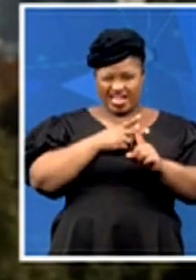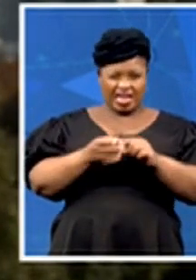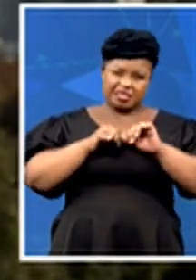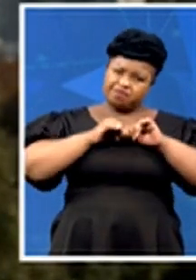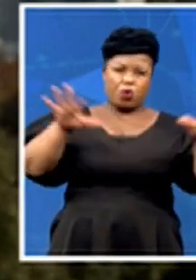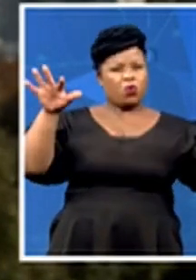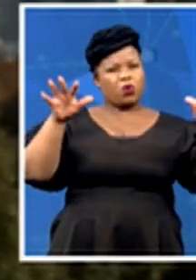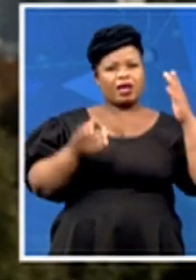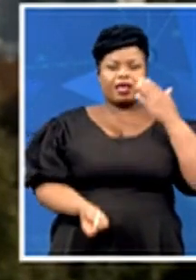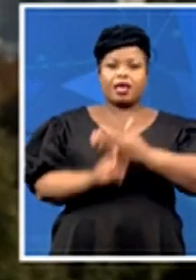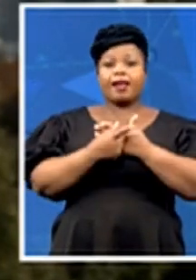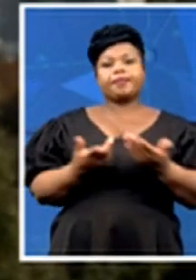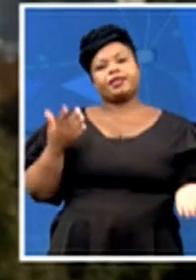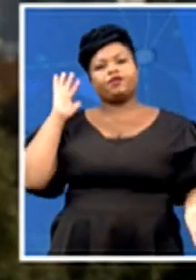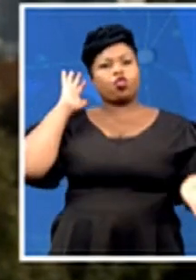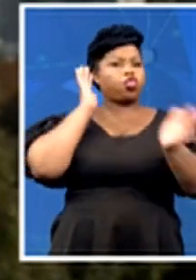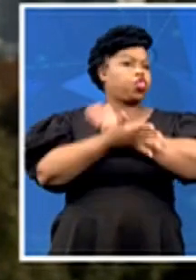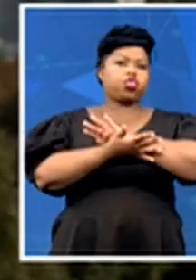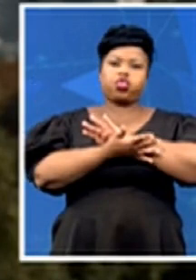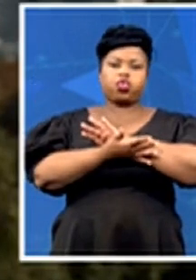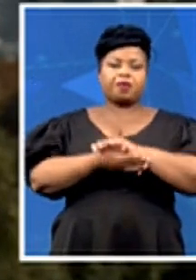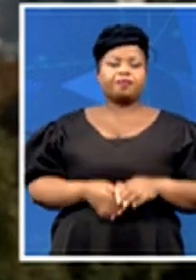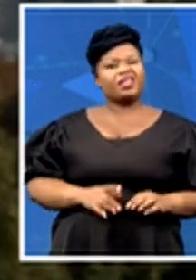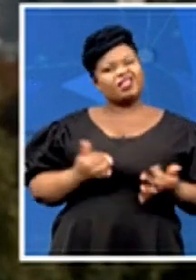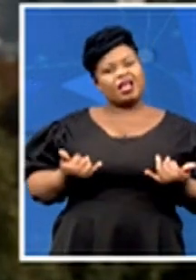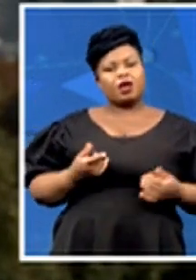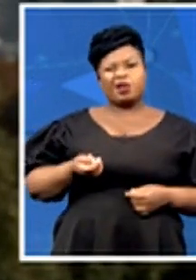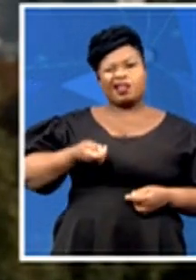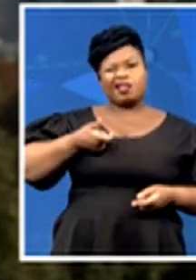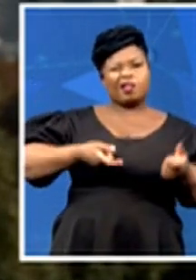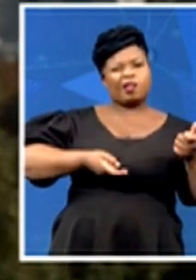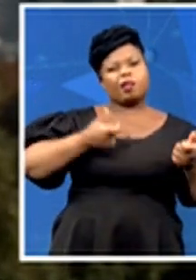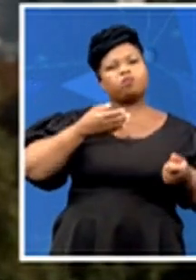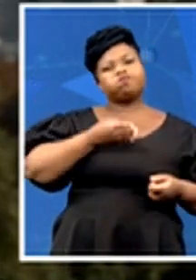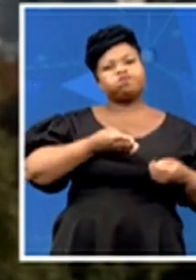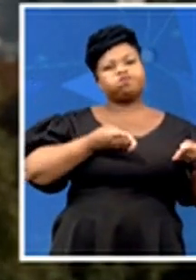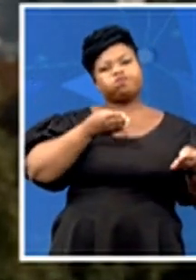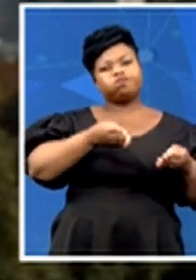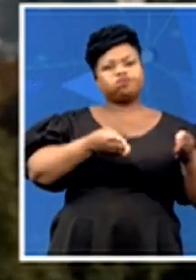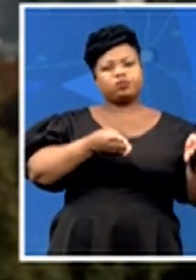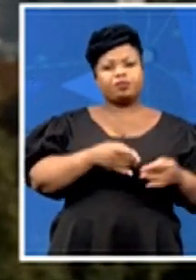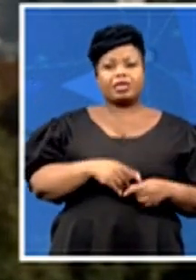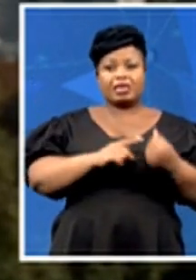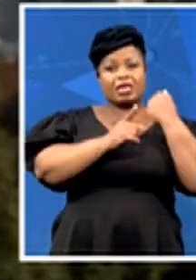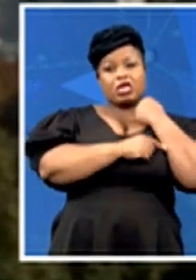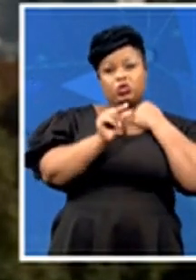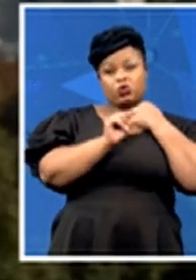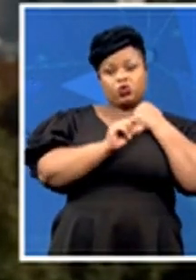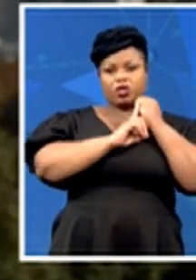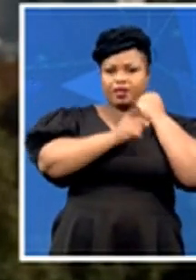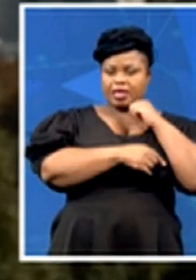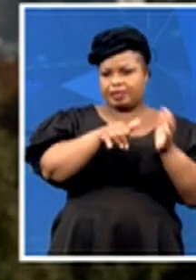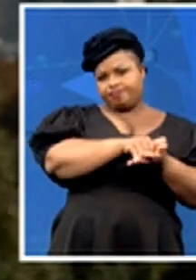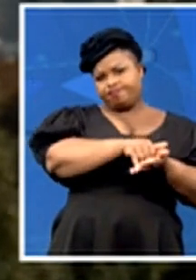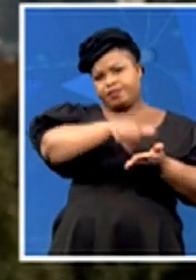disorder there are now few troops left and that last few flights that go away will see afghanistan put into a very